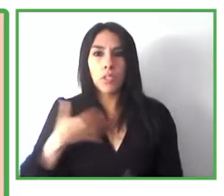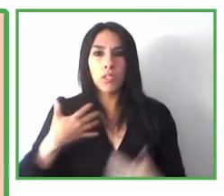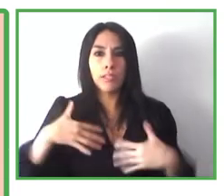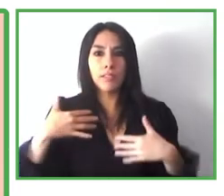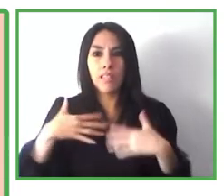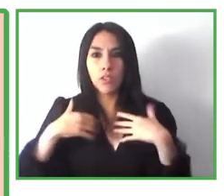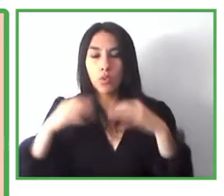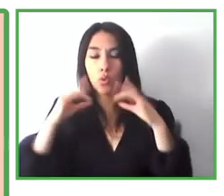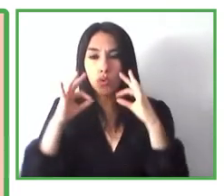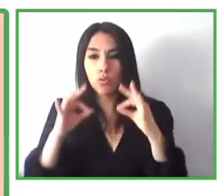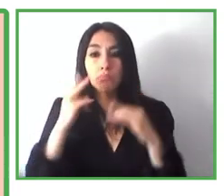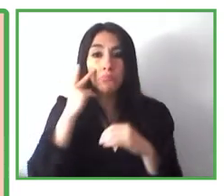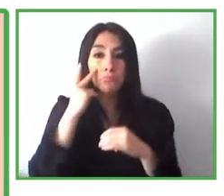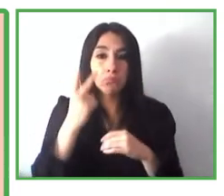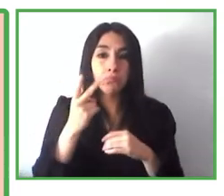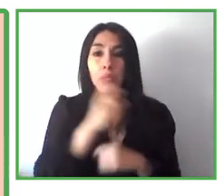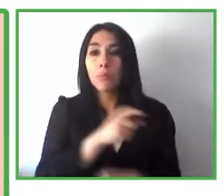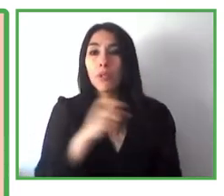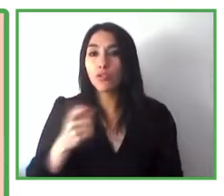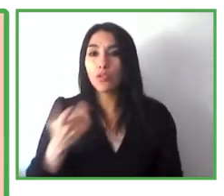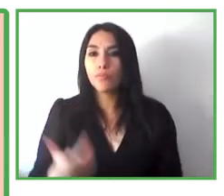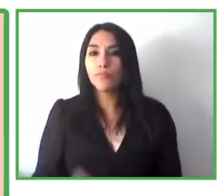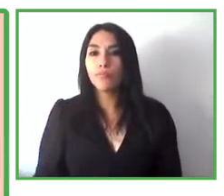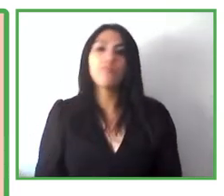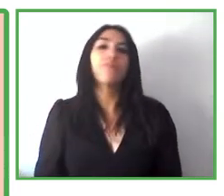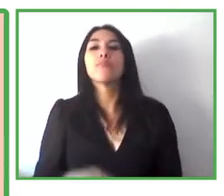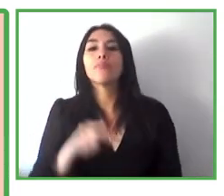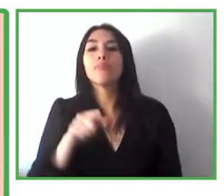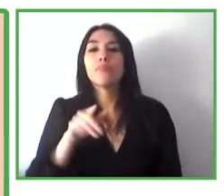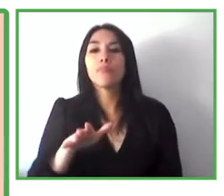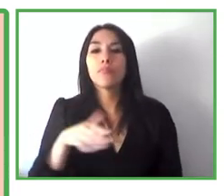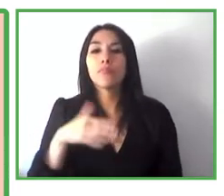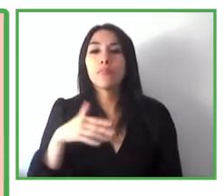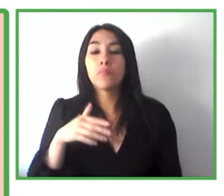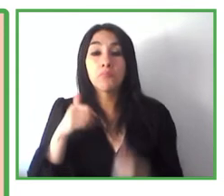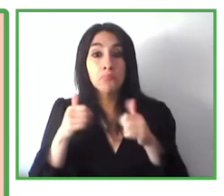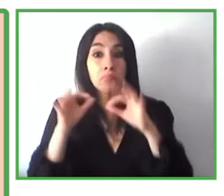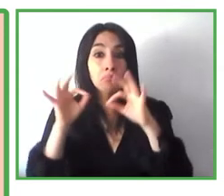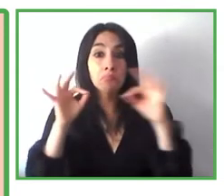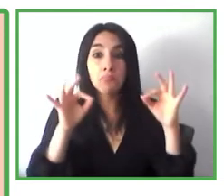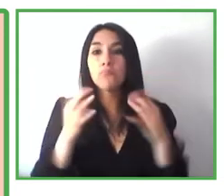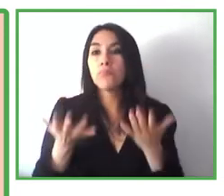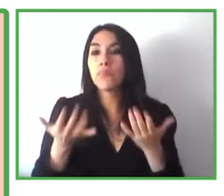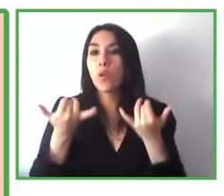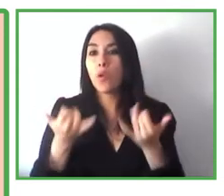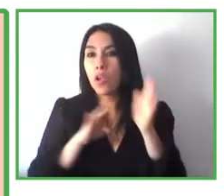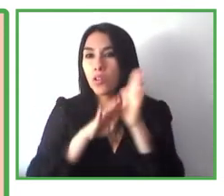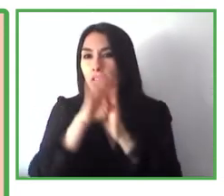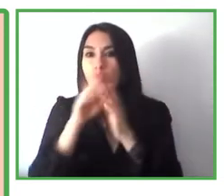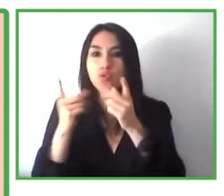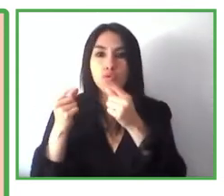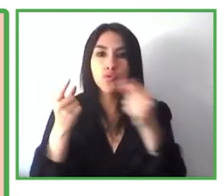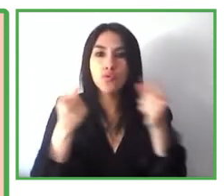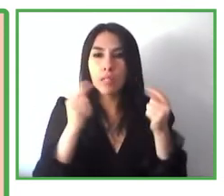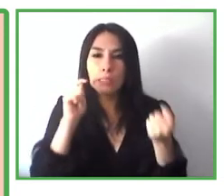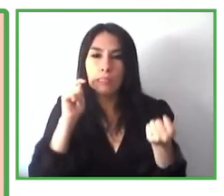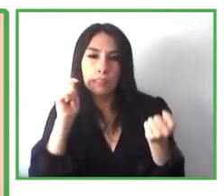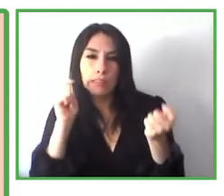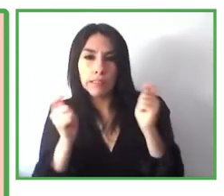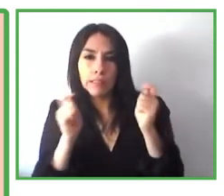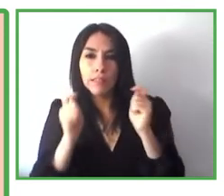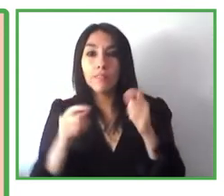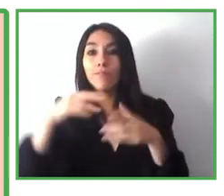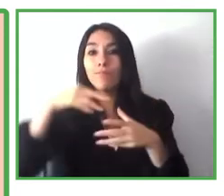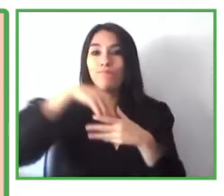perceptions of people and ultimately over their well being. With this, we are able to adjust interior